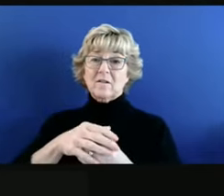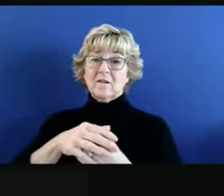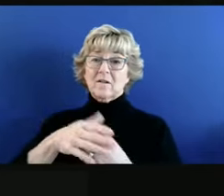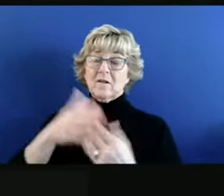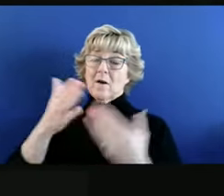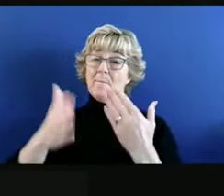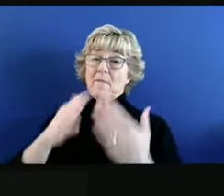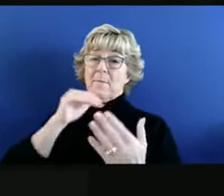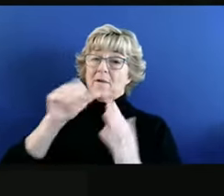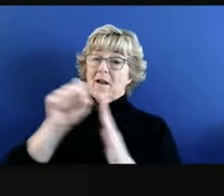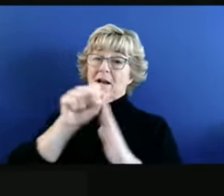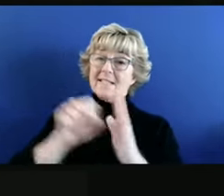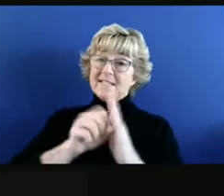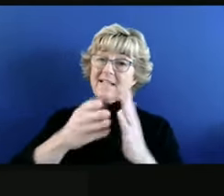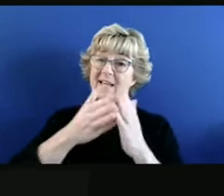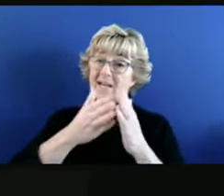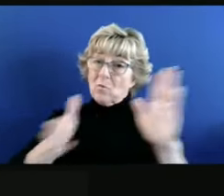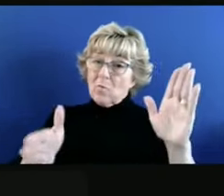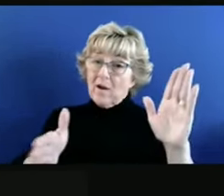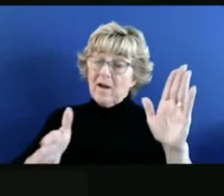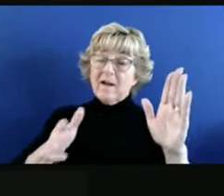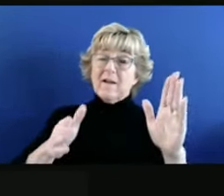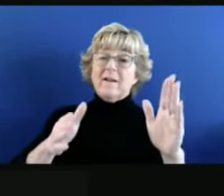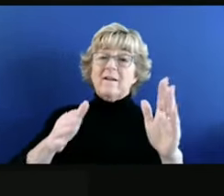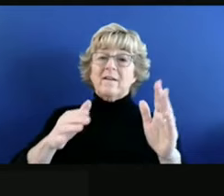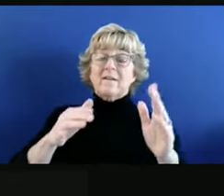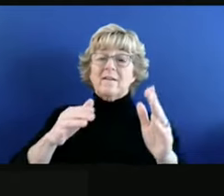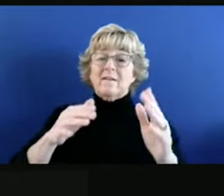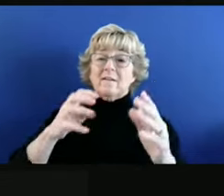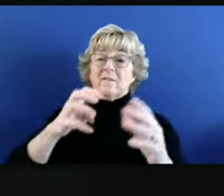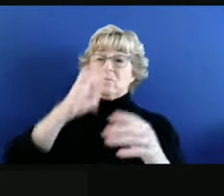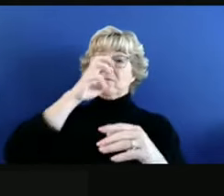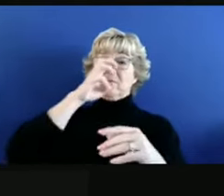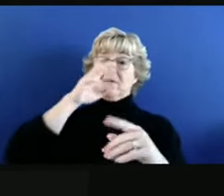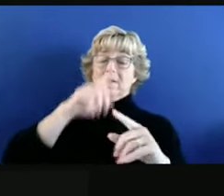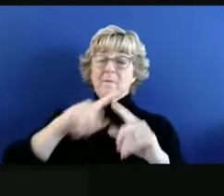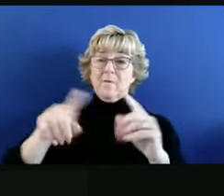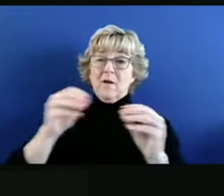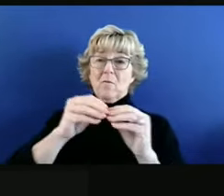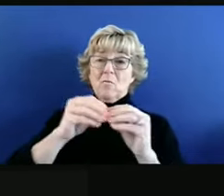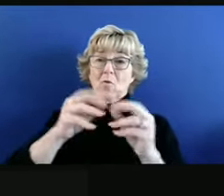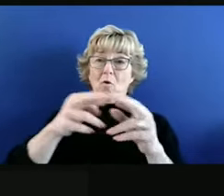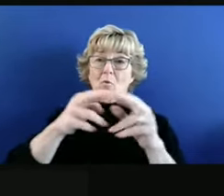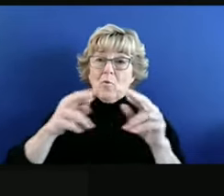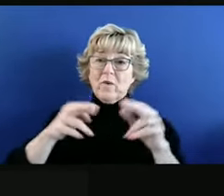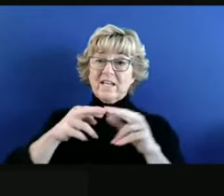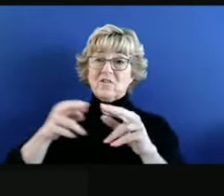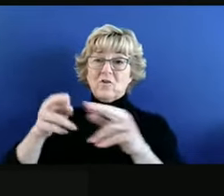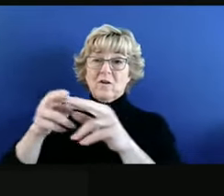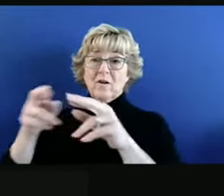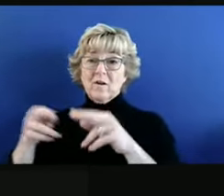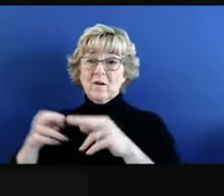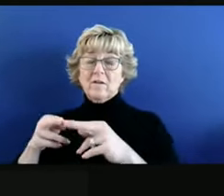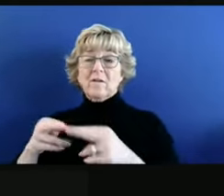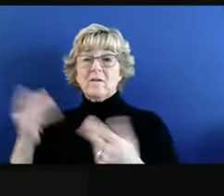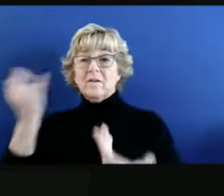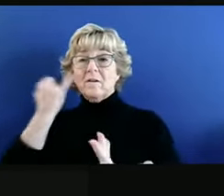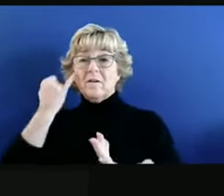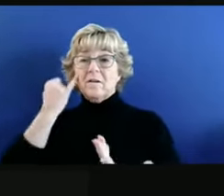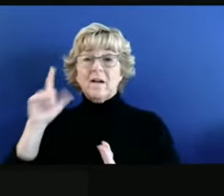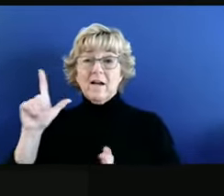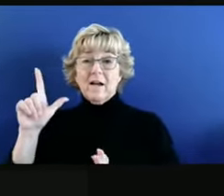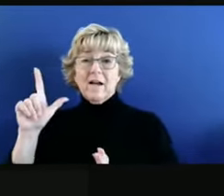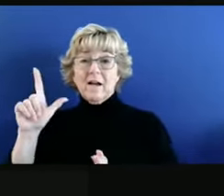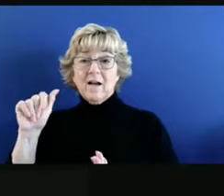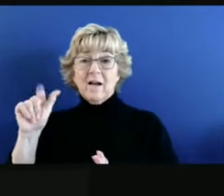statewide only, but regional as well. And I was just wondering, you know, is there a potential, so say if Los Angeles